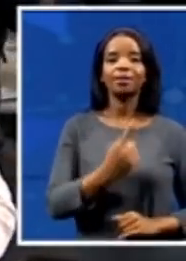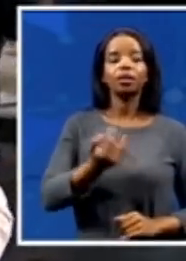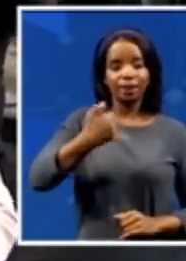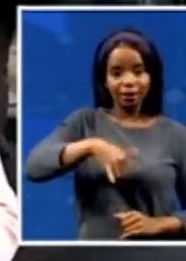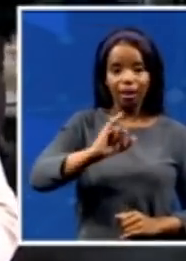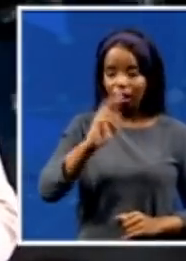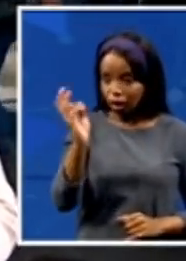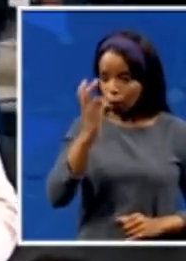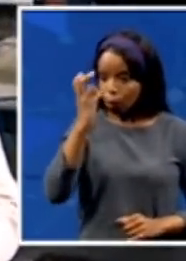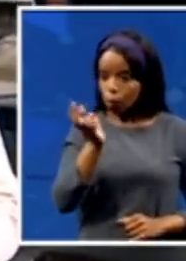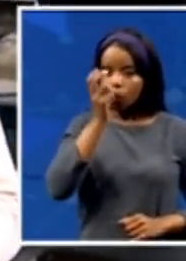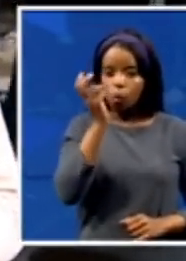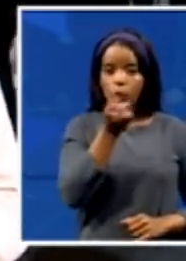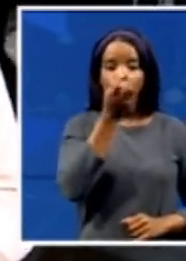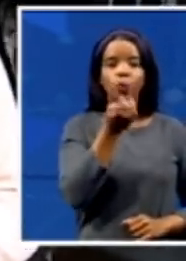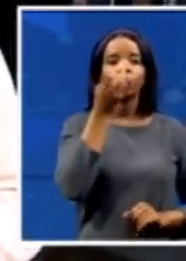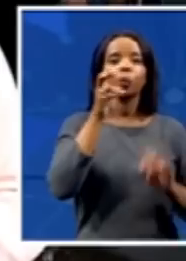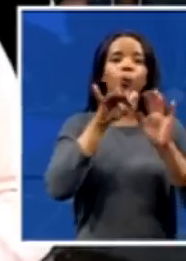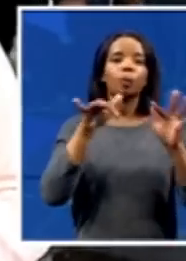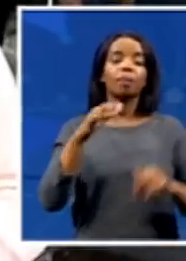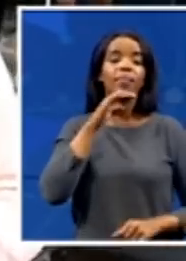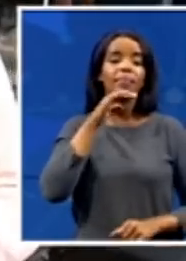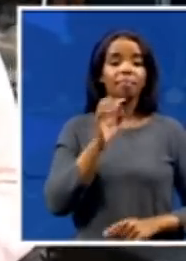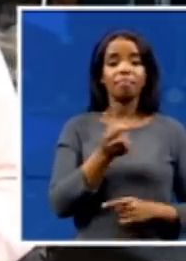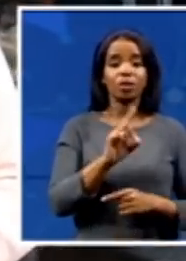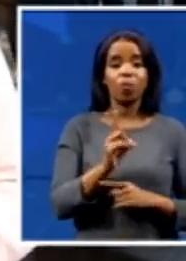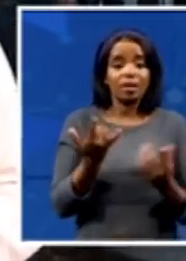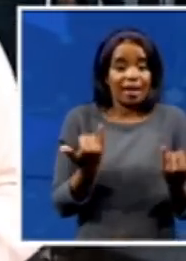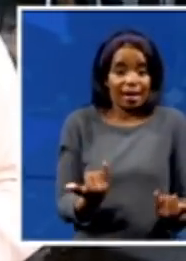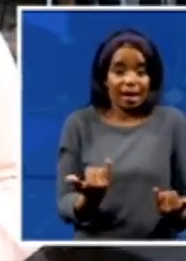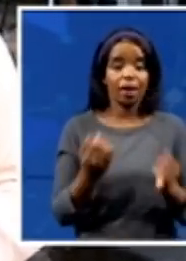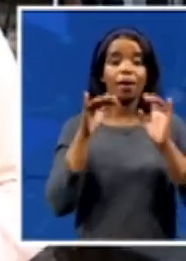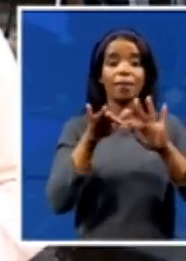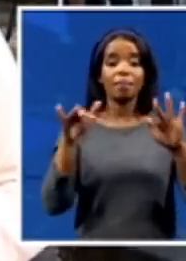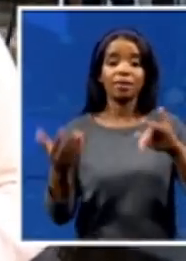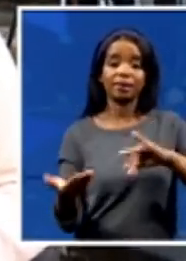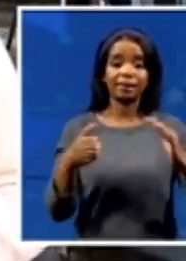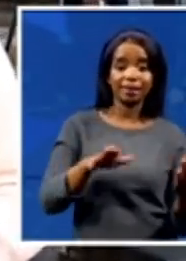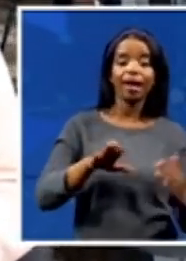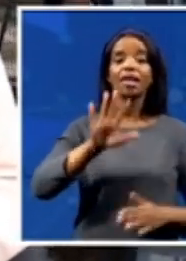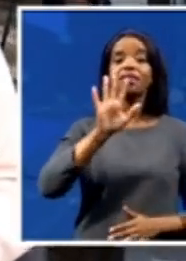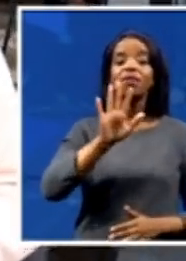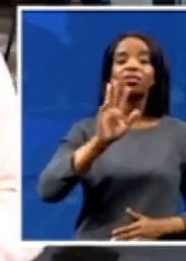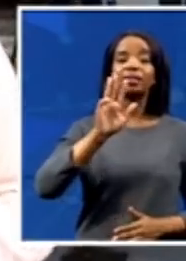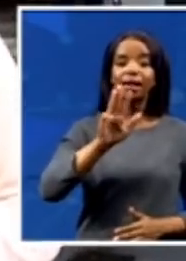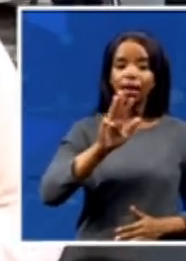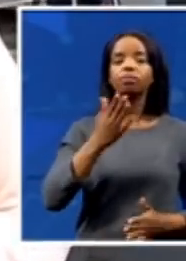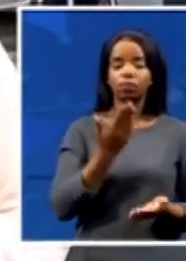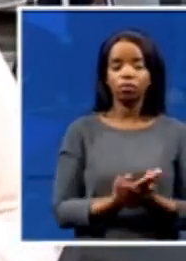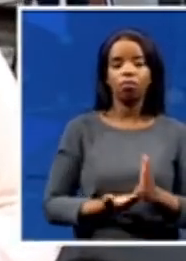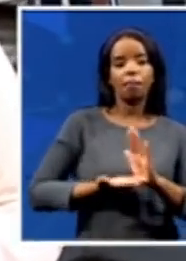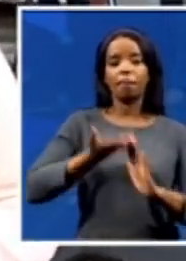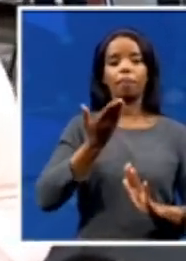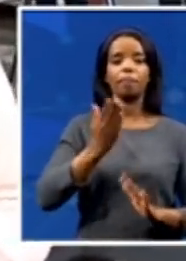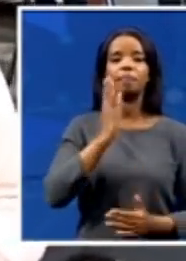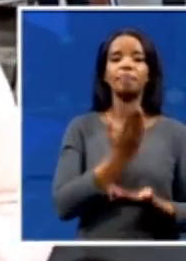toll, which currently stands at 59, could rise. It's a difficult situation at Desiree.